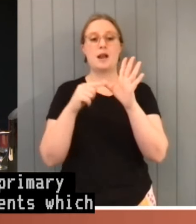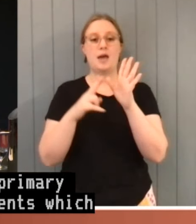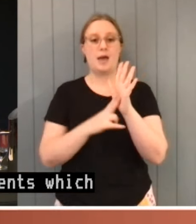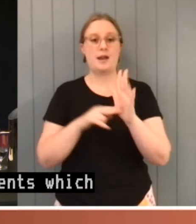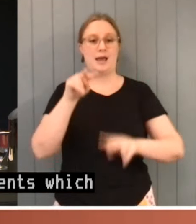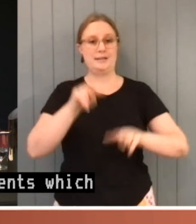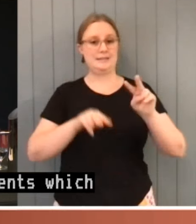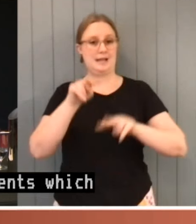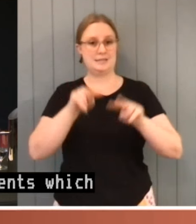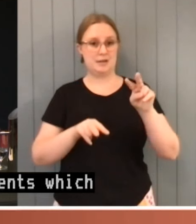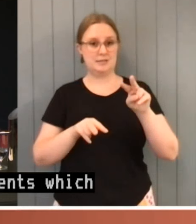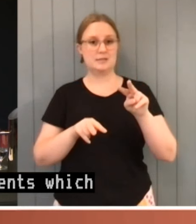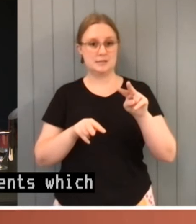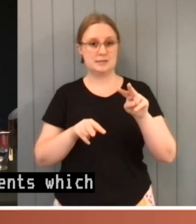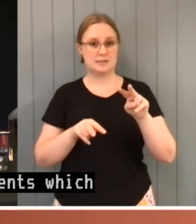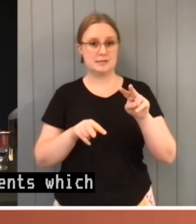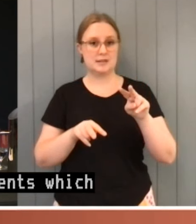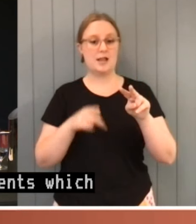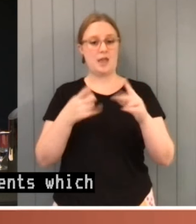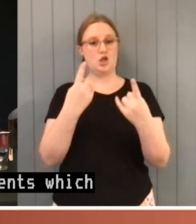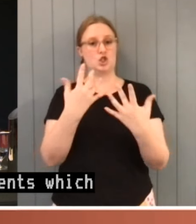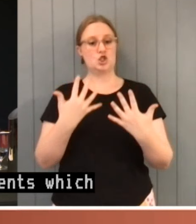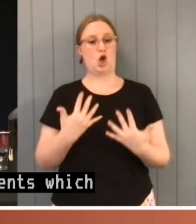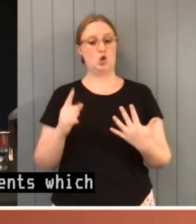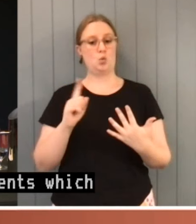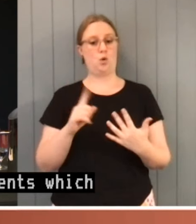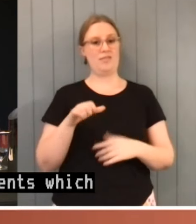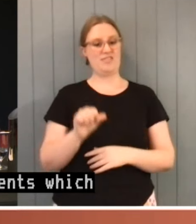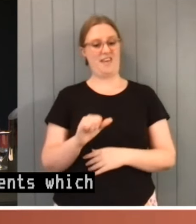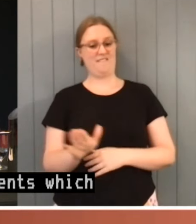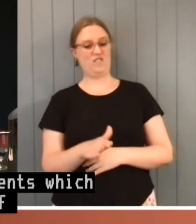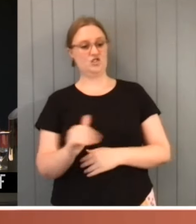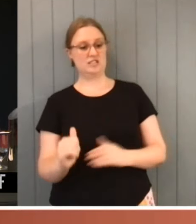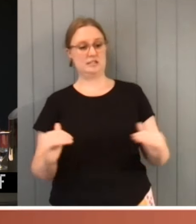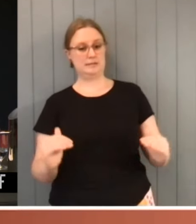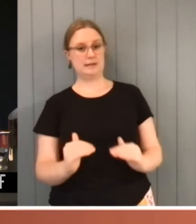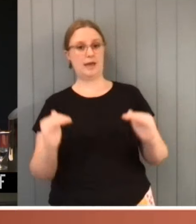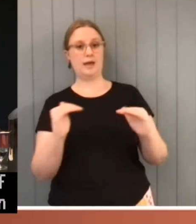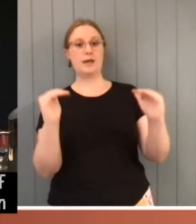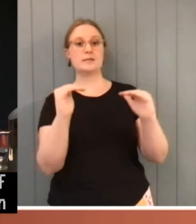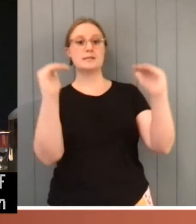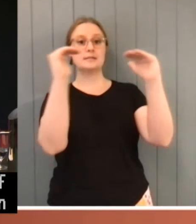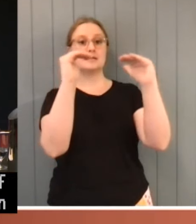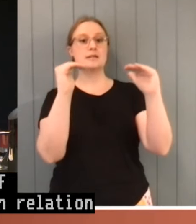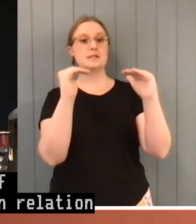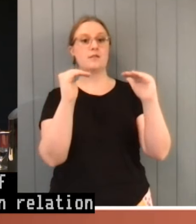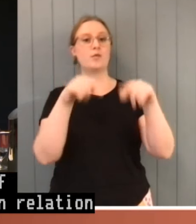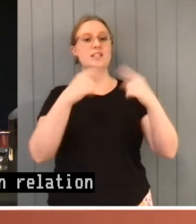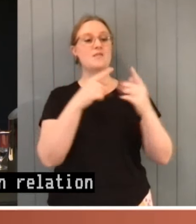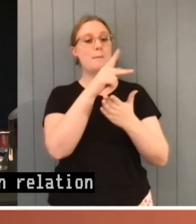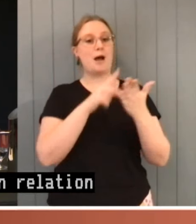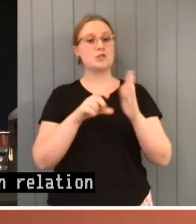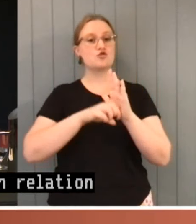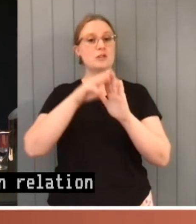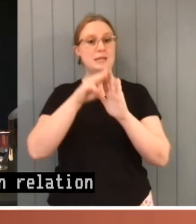of standards of proficiency in relation to various elements of its curricula indicated over